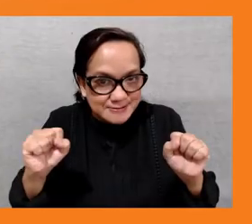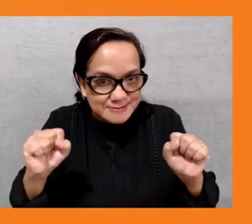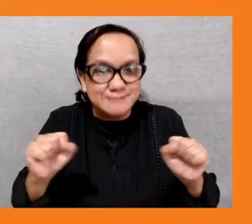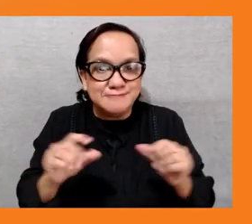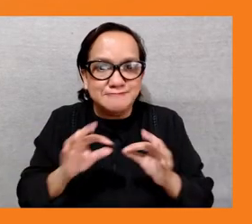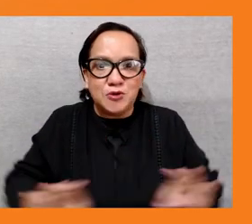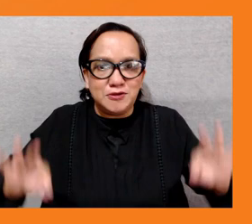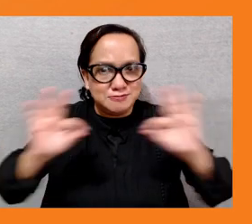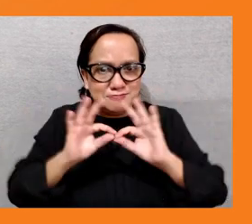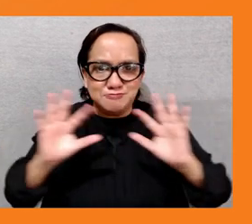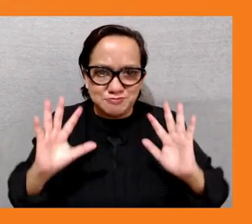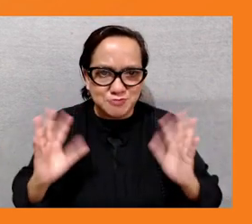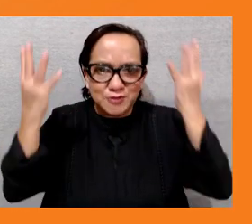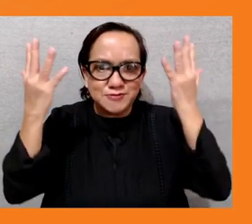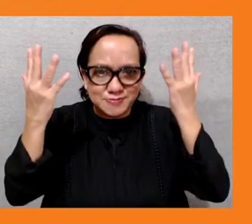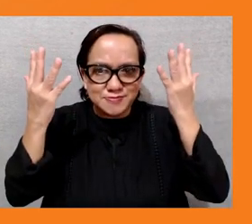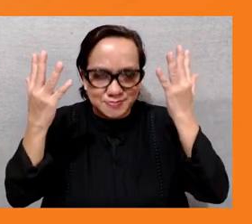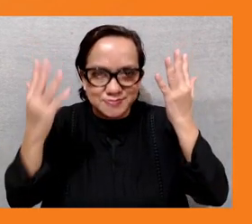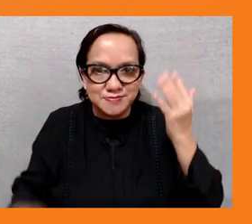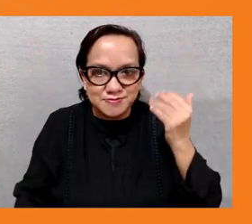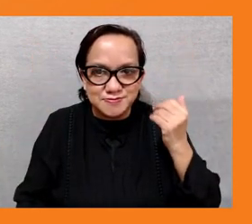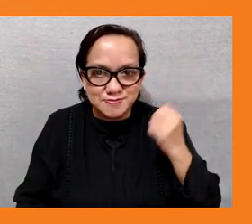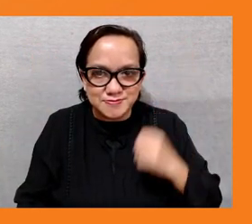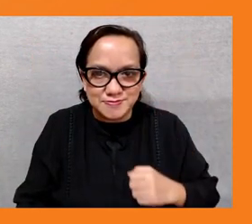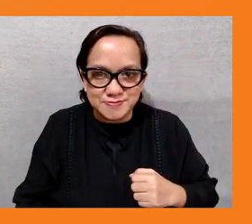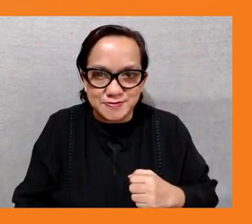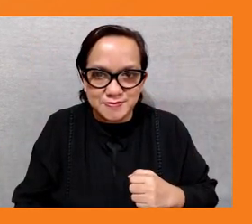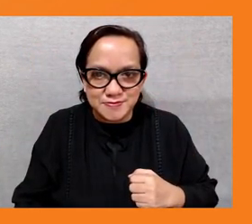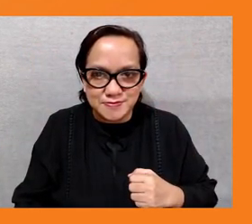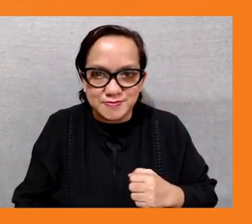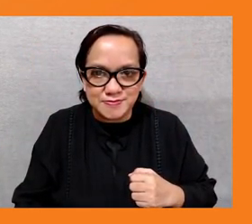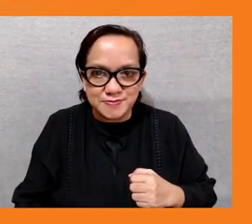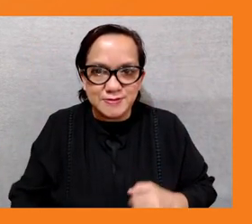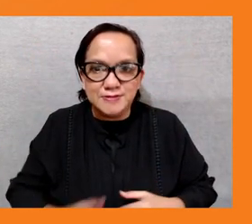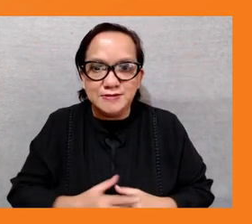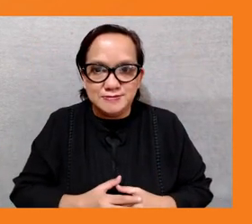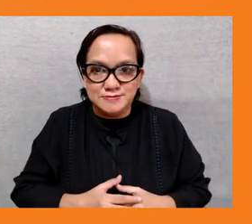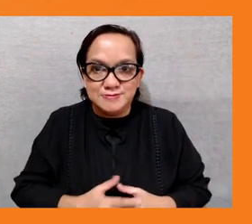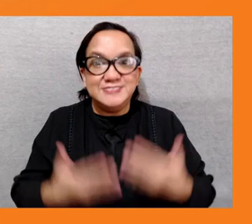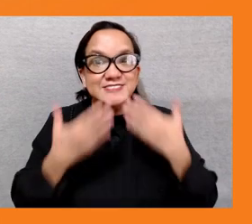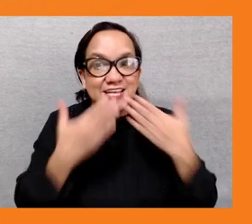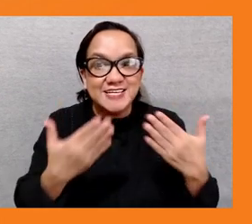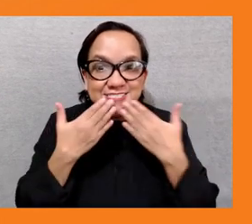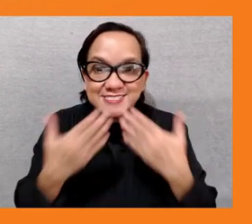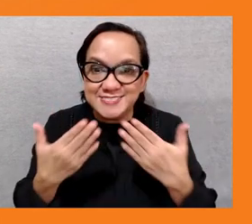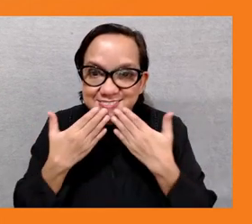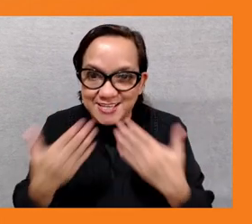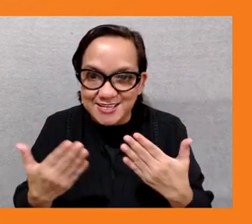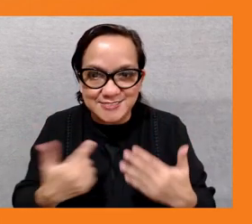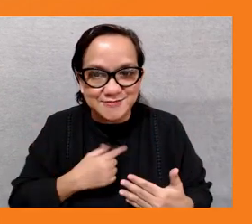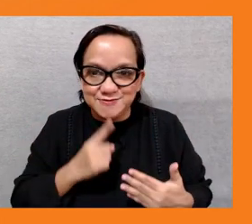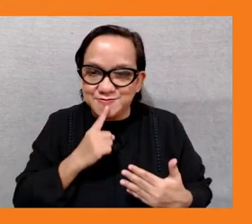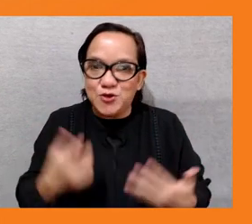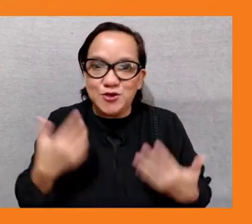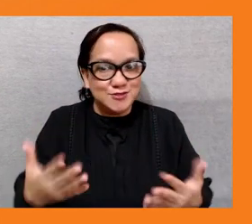you rafi that was that was a lot um i really appreciate that the examples